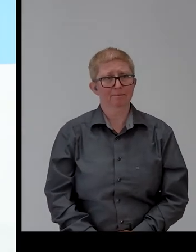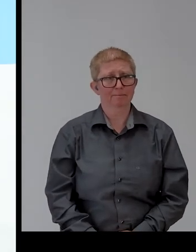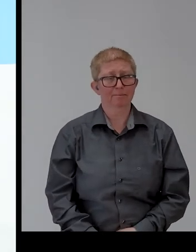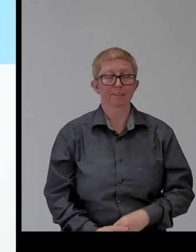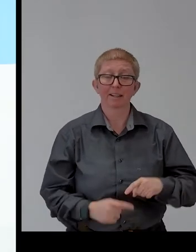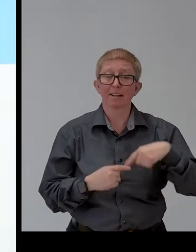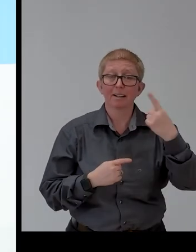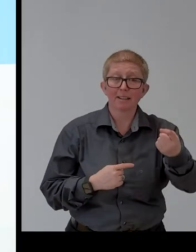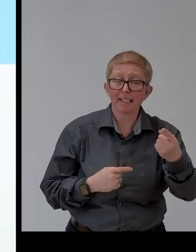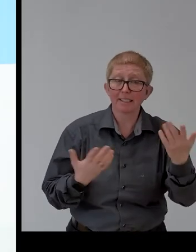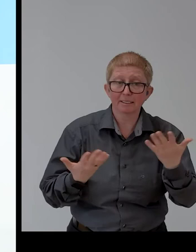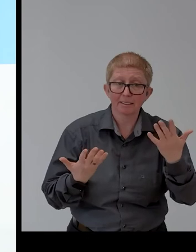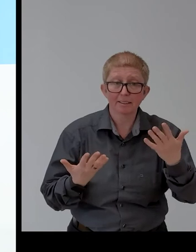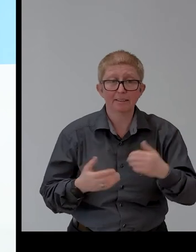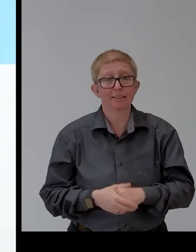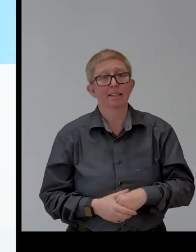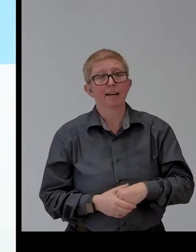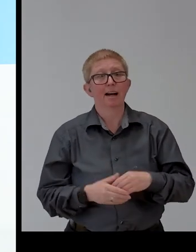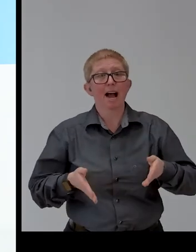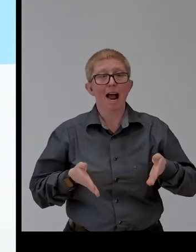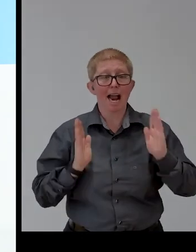the line is Enable India, please.